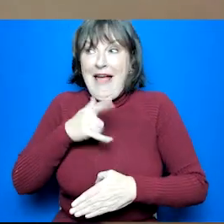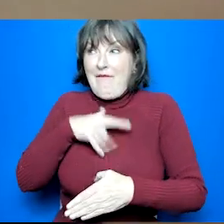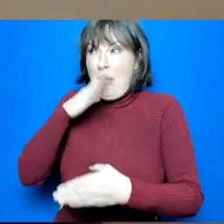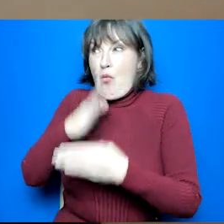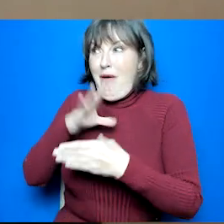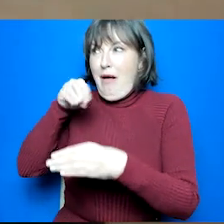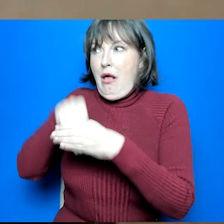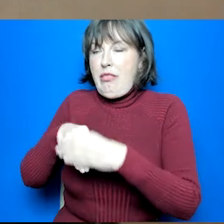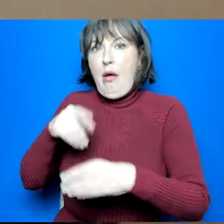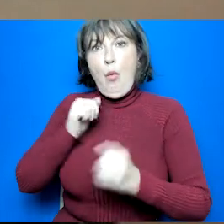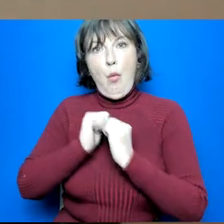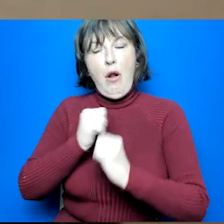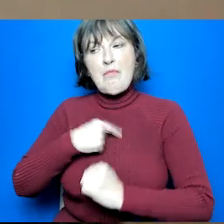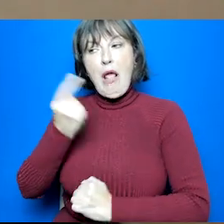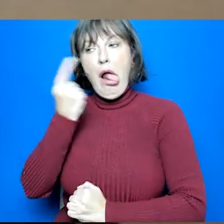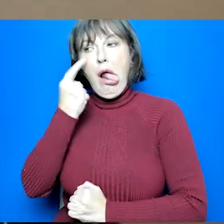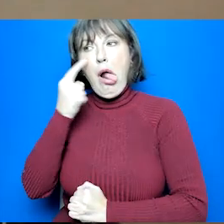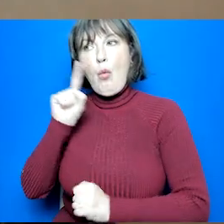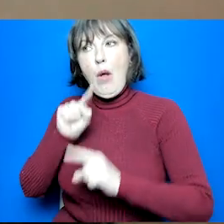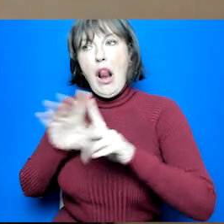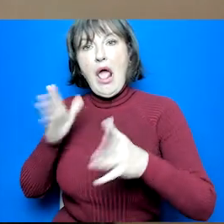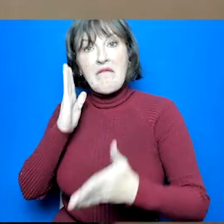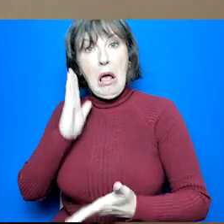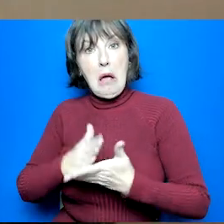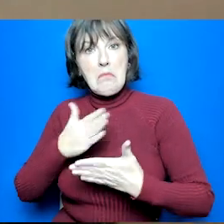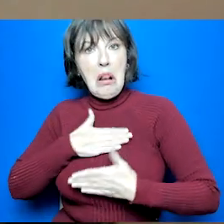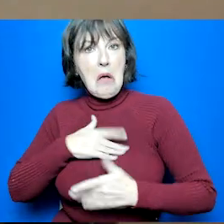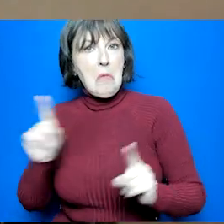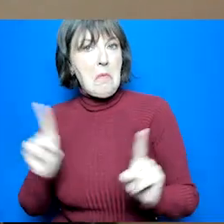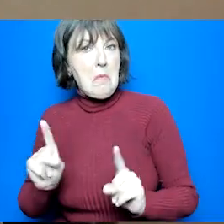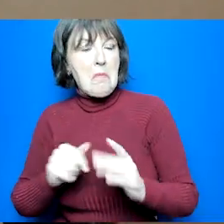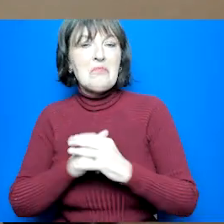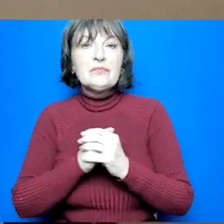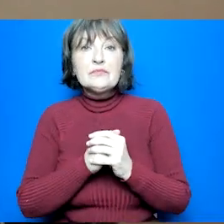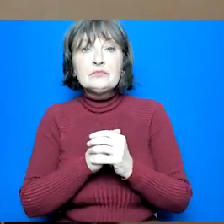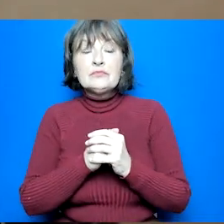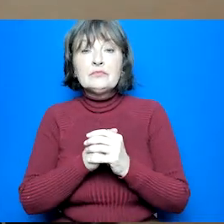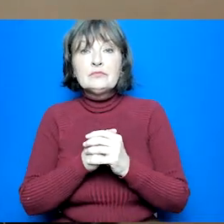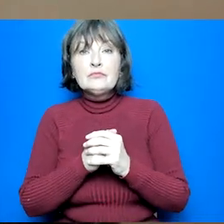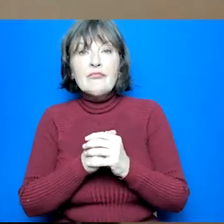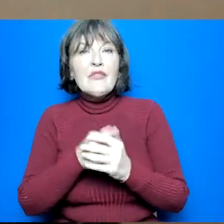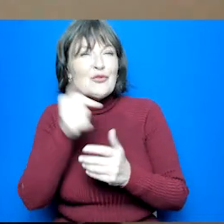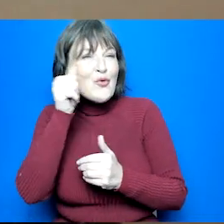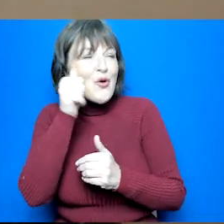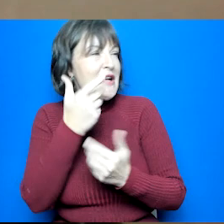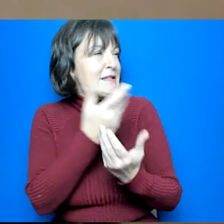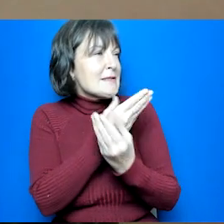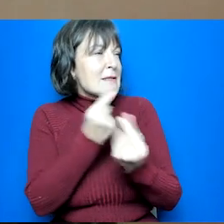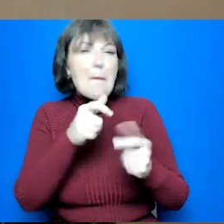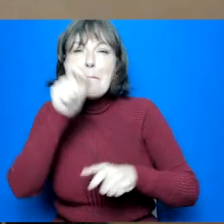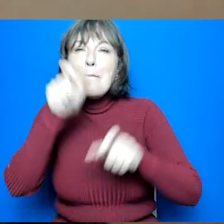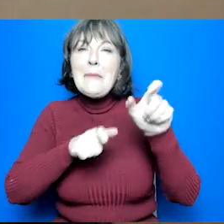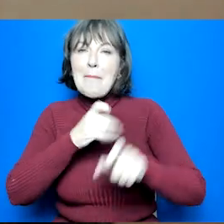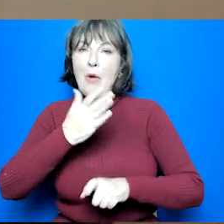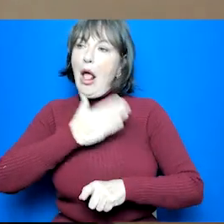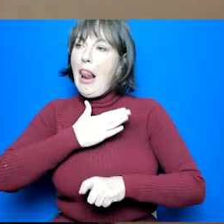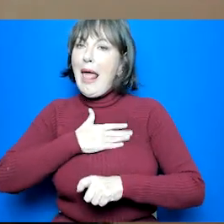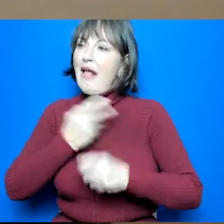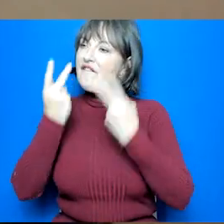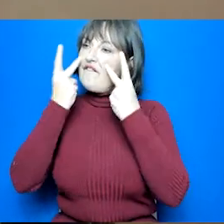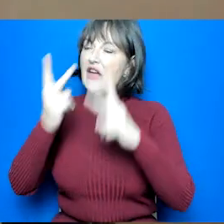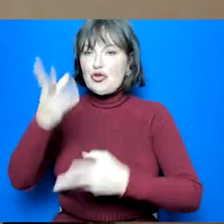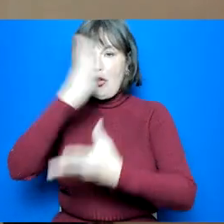really give me a chance to try it out before i commit to anything um or for anyone who learns by doing you know who learns by really